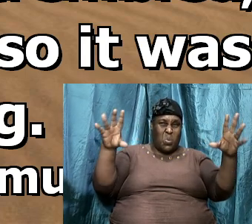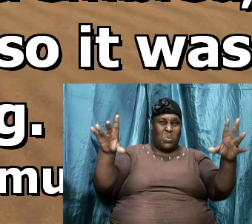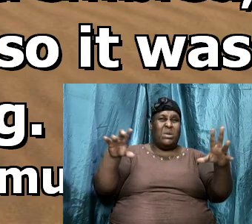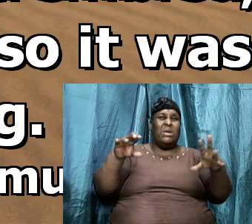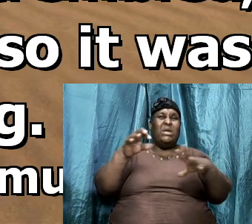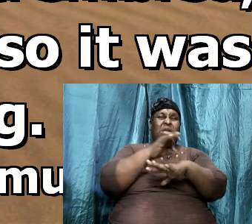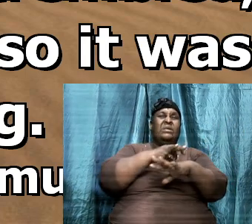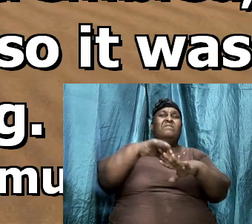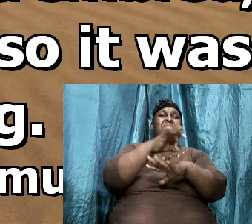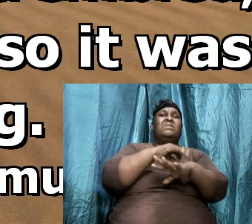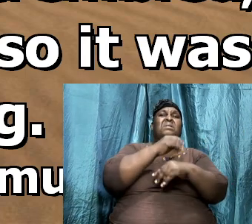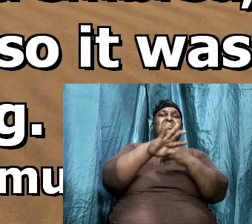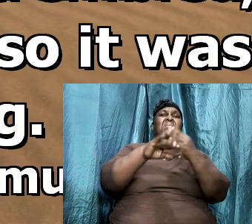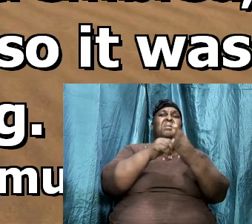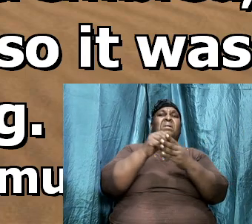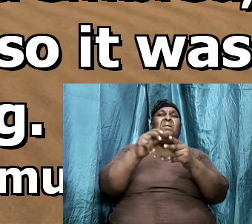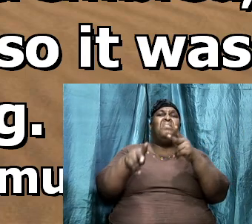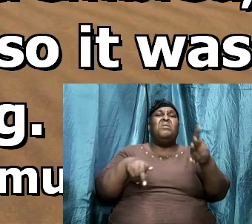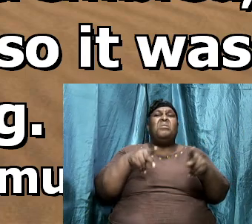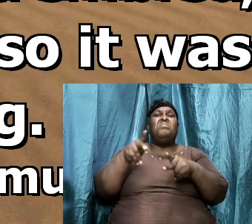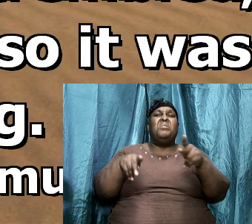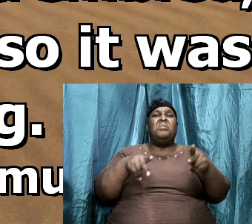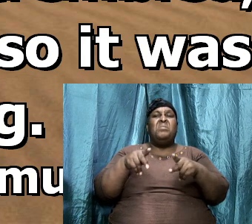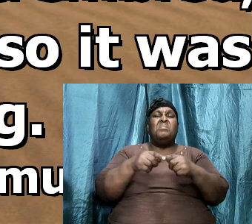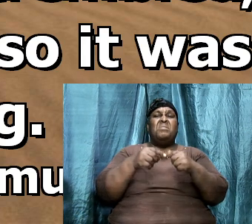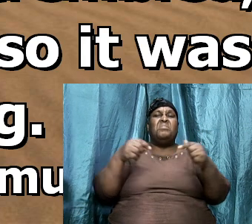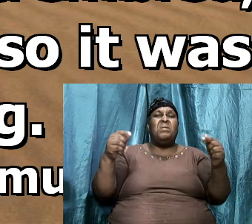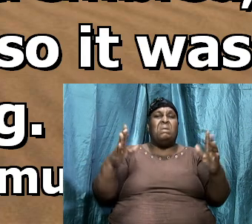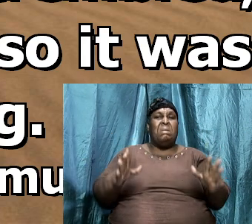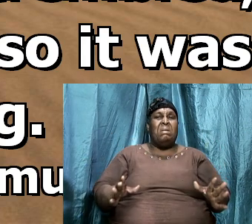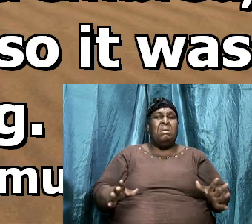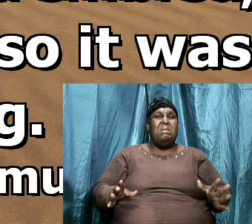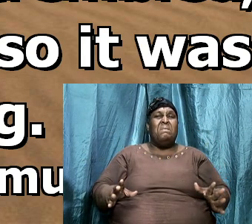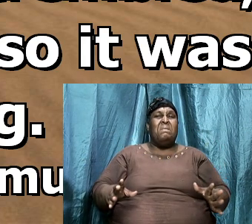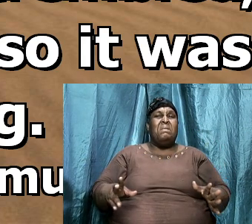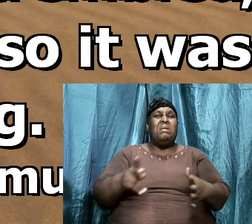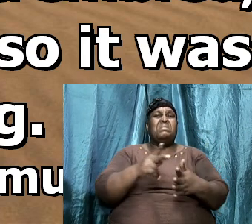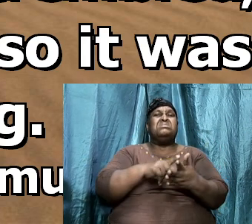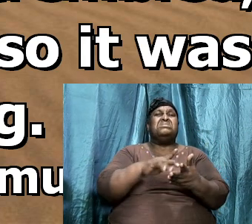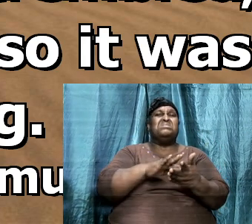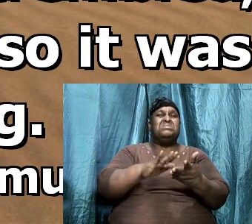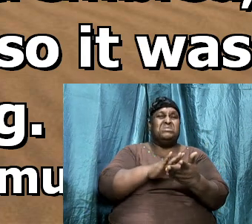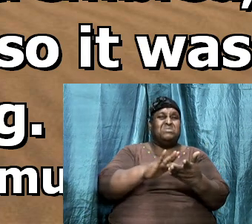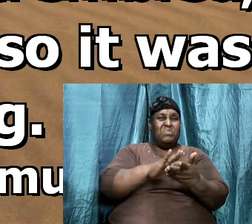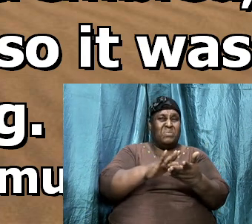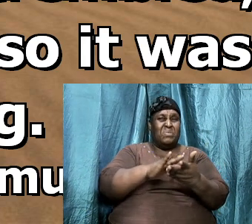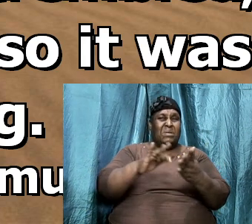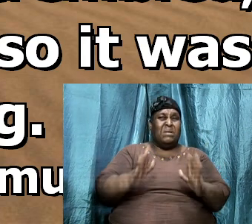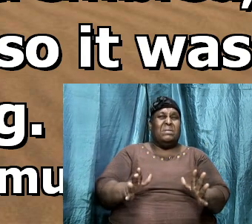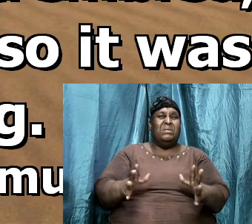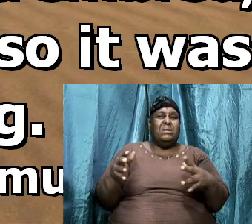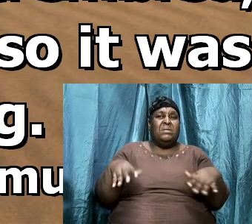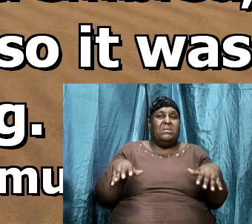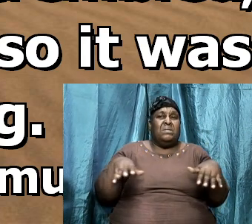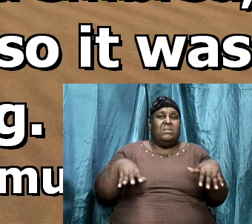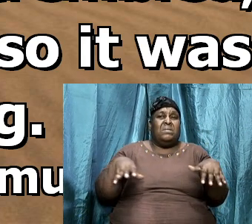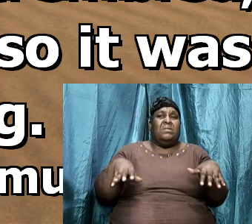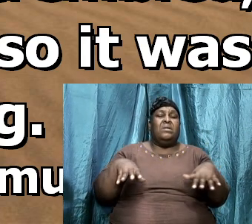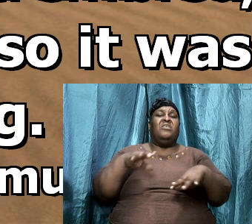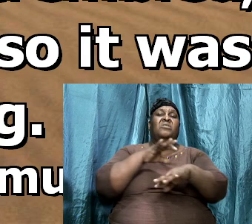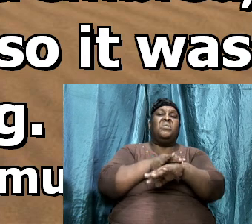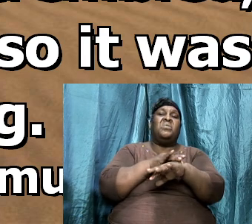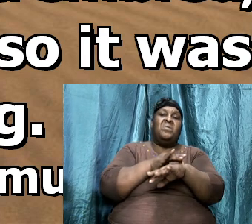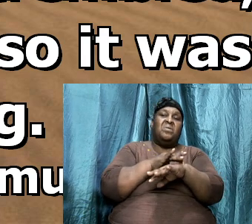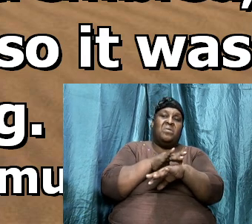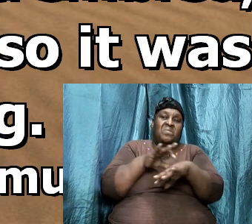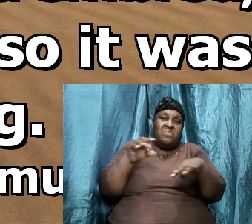the garrison and the spoilers they also trembled and the earthquake so it